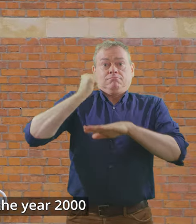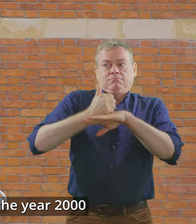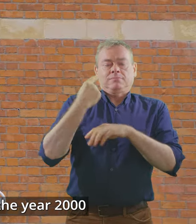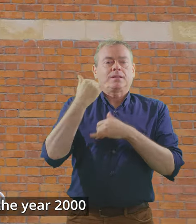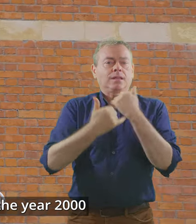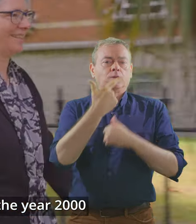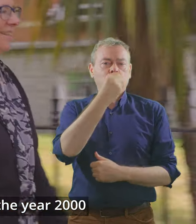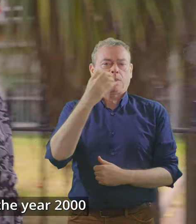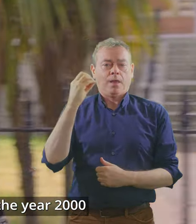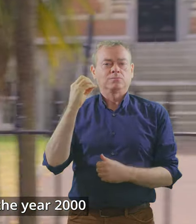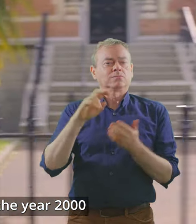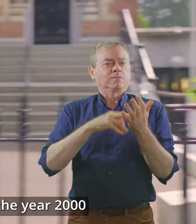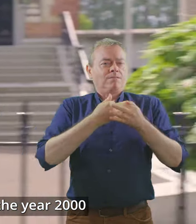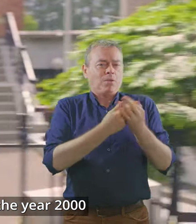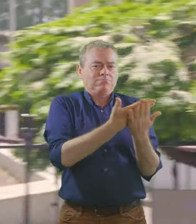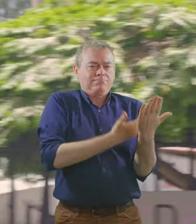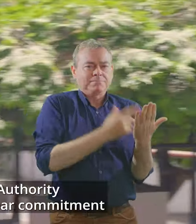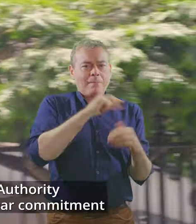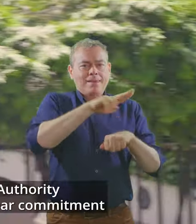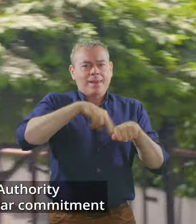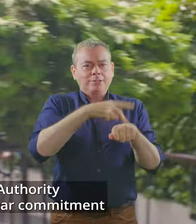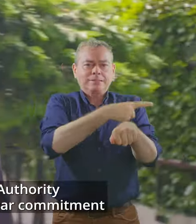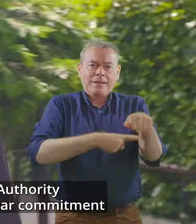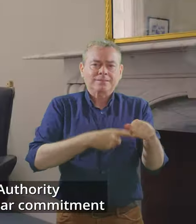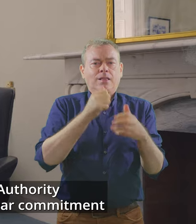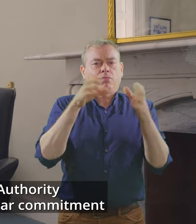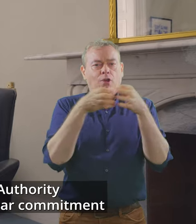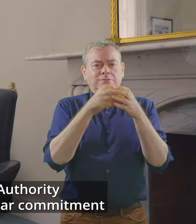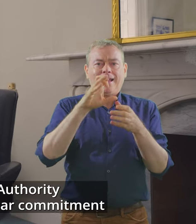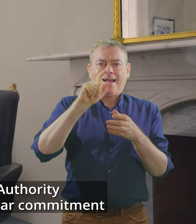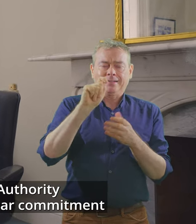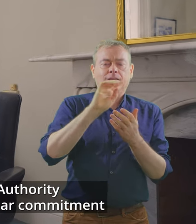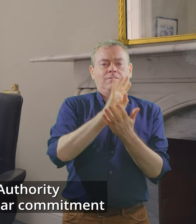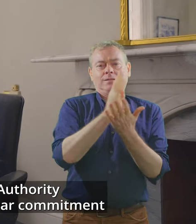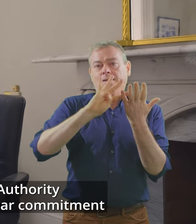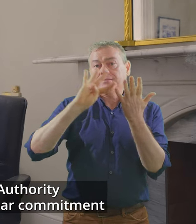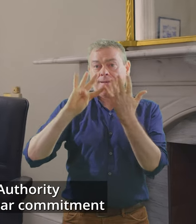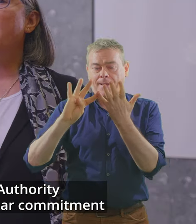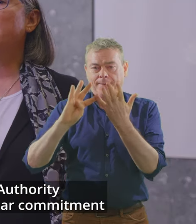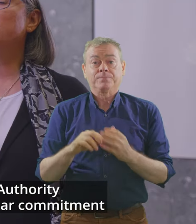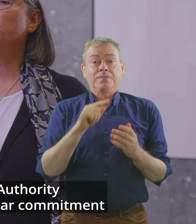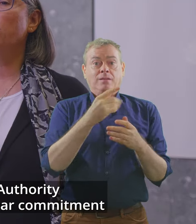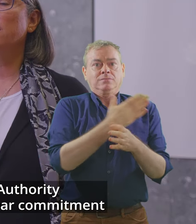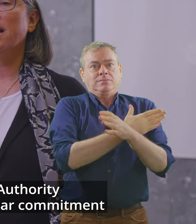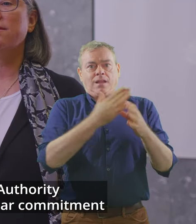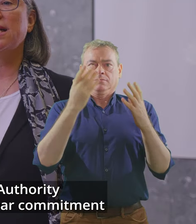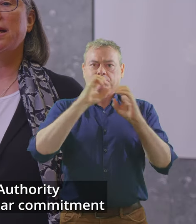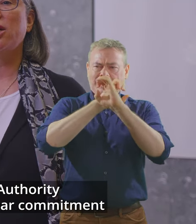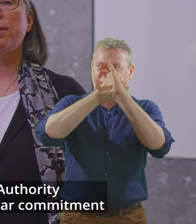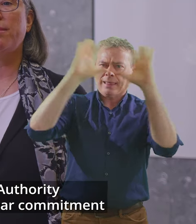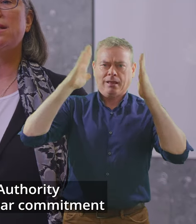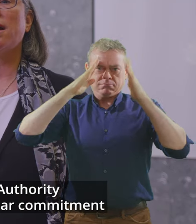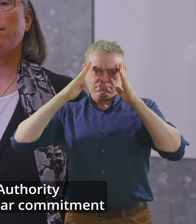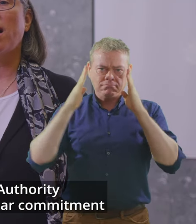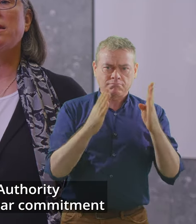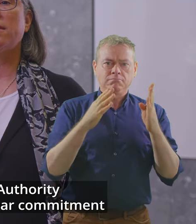organisation was founded in the year 2000 under the National Disability Authority Act of 1999 and was born out of a clear